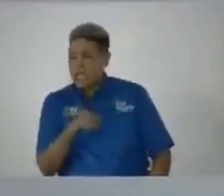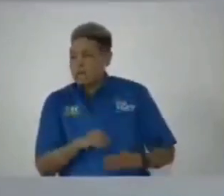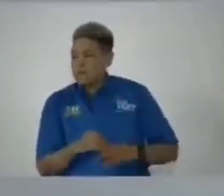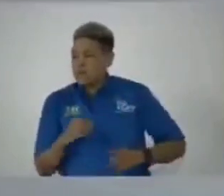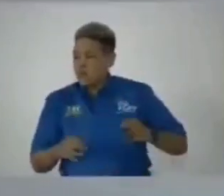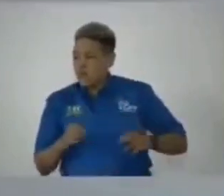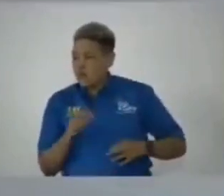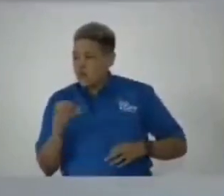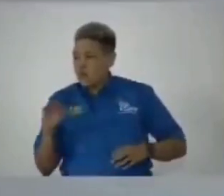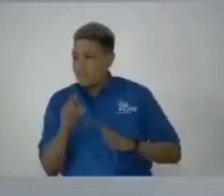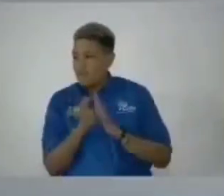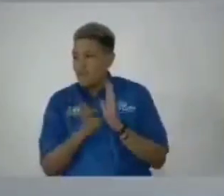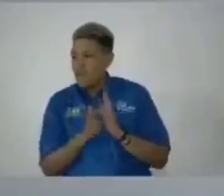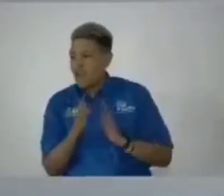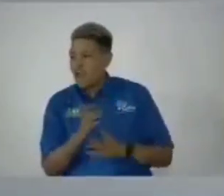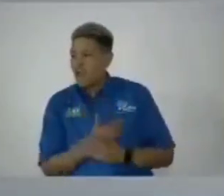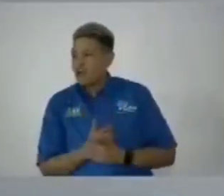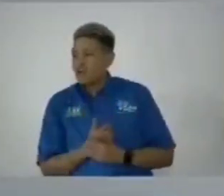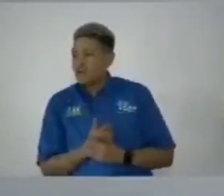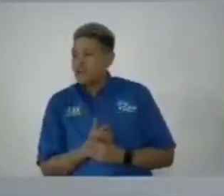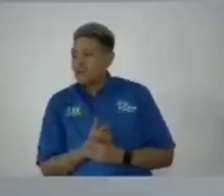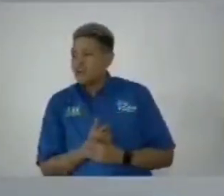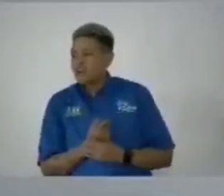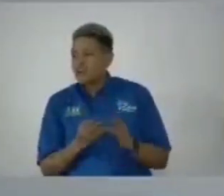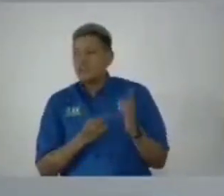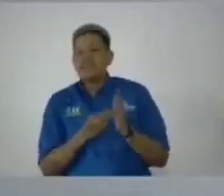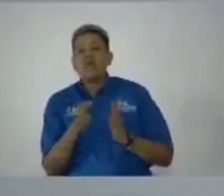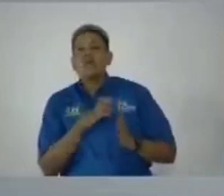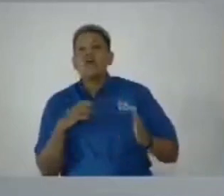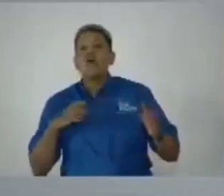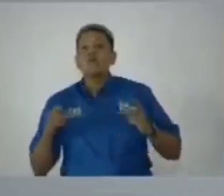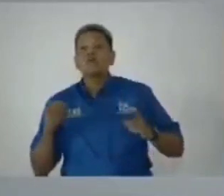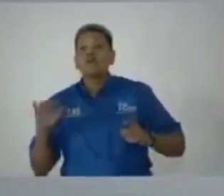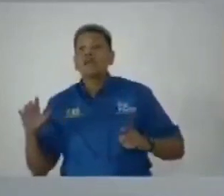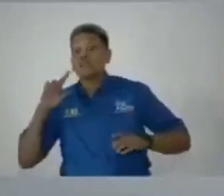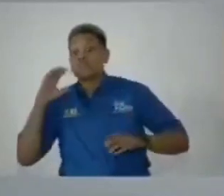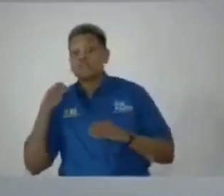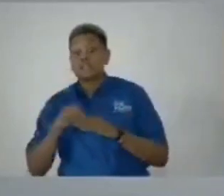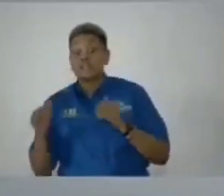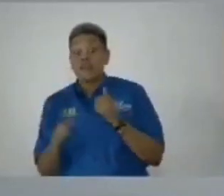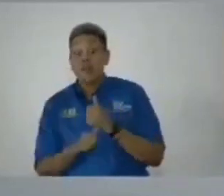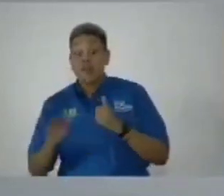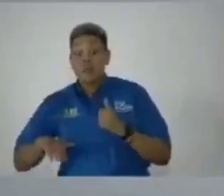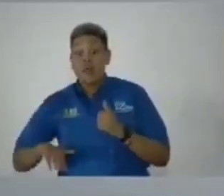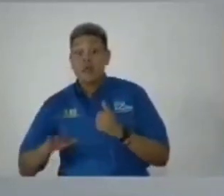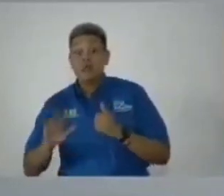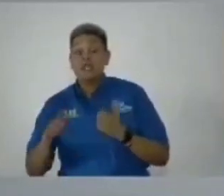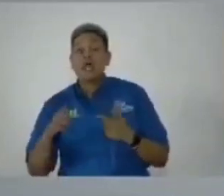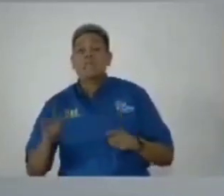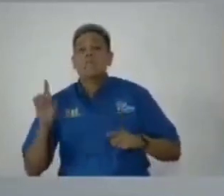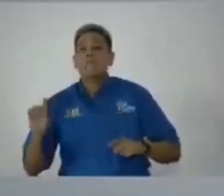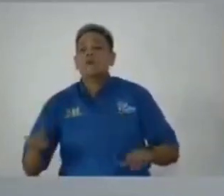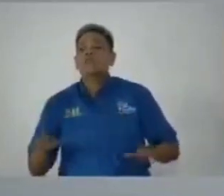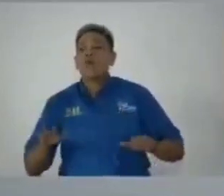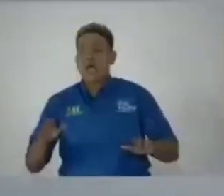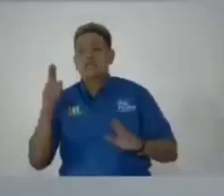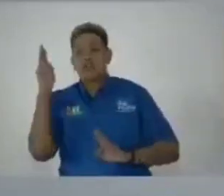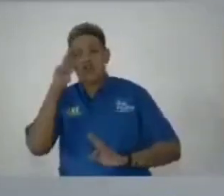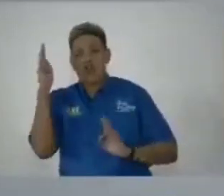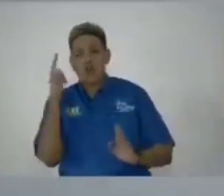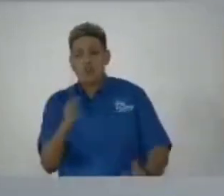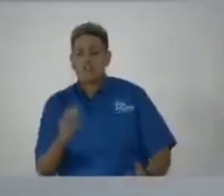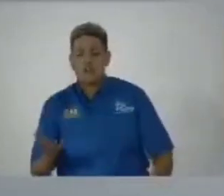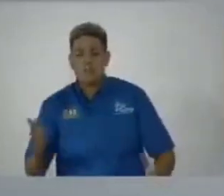court of law the integrity commission is a commission of parliament therefore it must act honorably